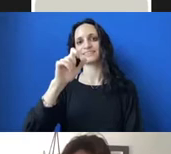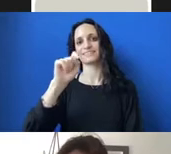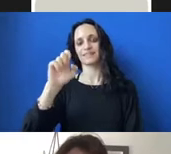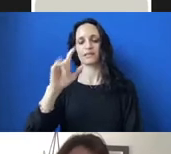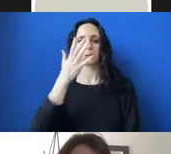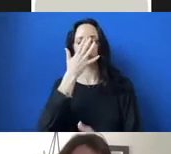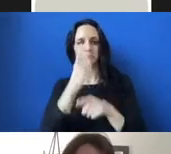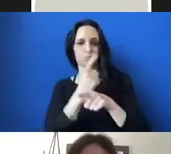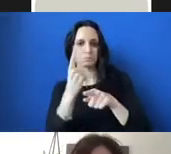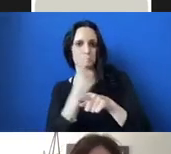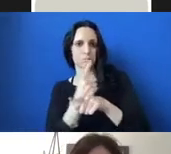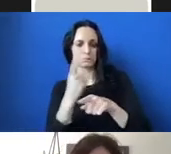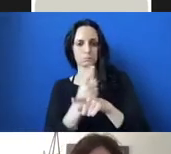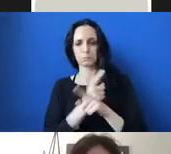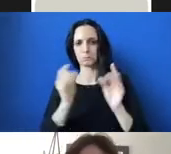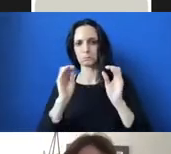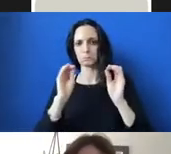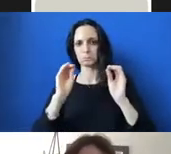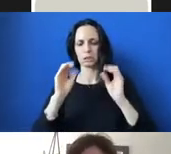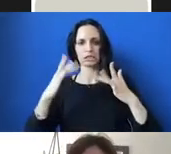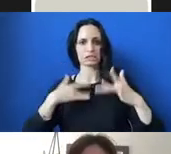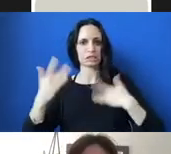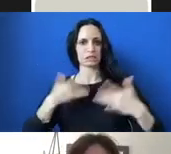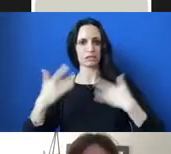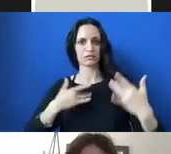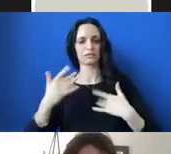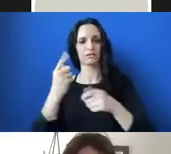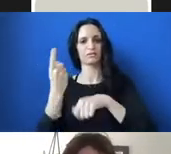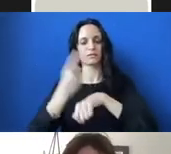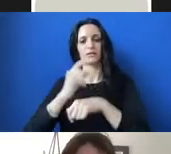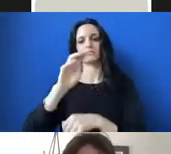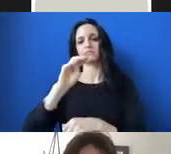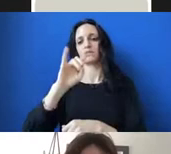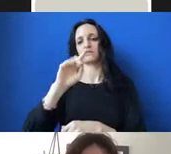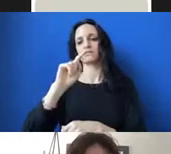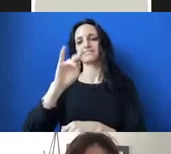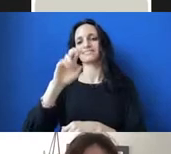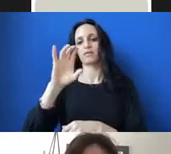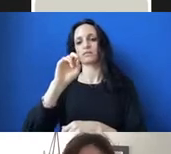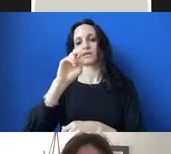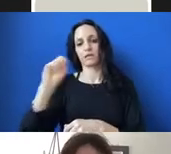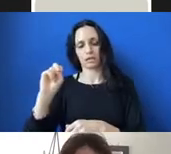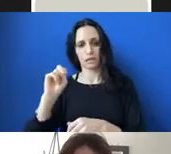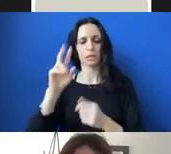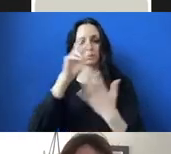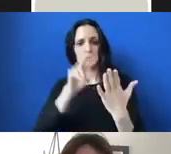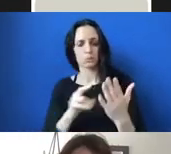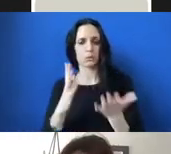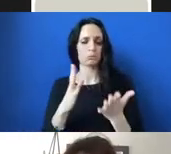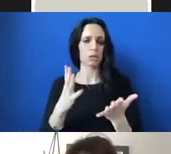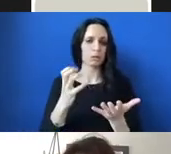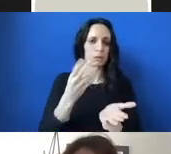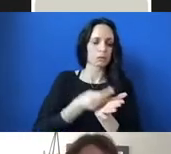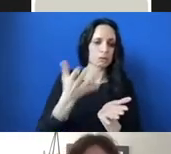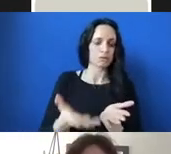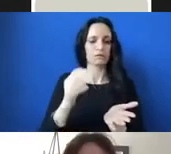uneventful. On this particular Monday, the readers of Middletown, Connecticut's weekly paper might be inclined to purchase some of Andrew Johnson's Madeira and